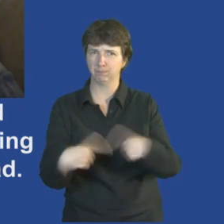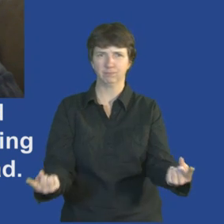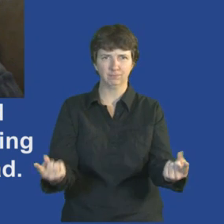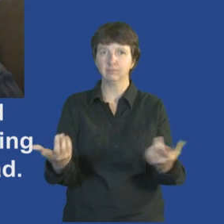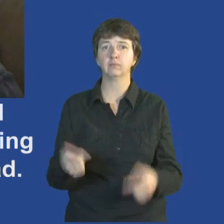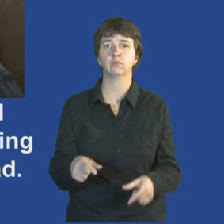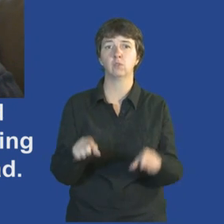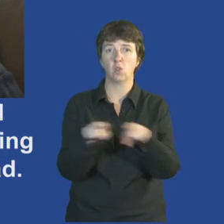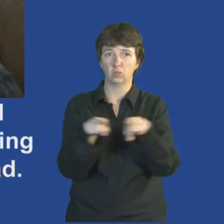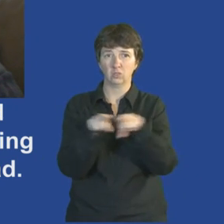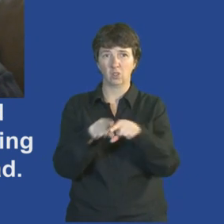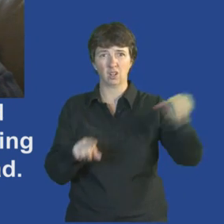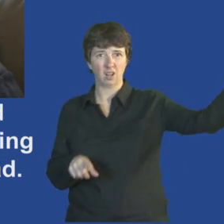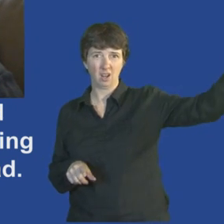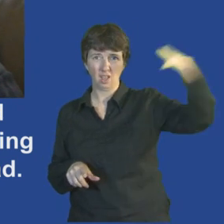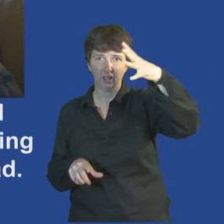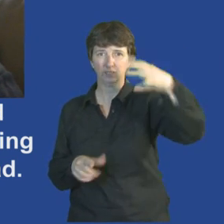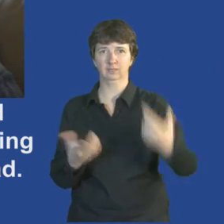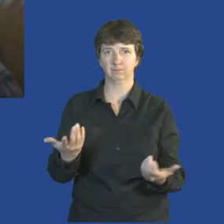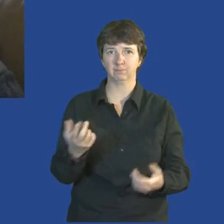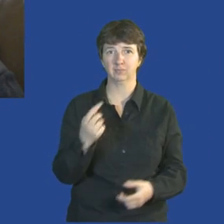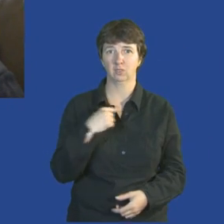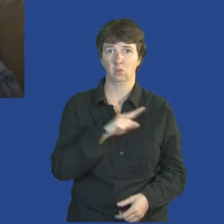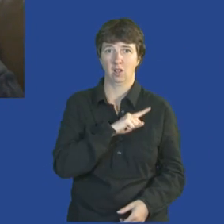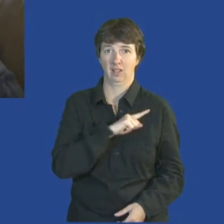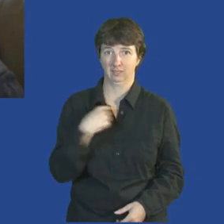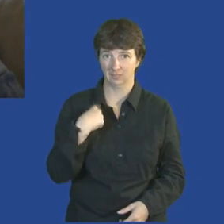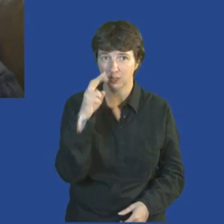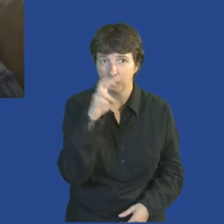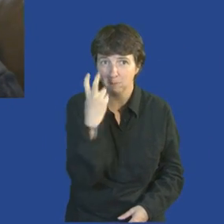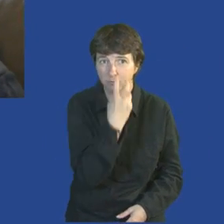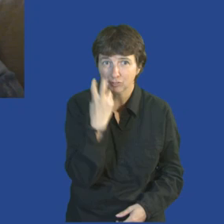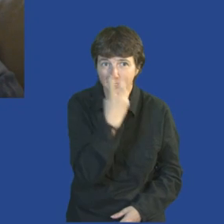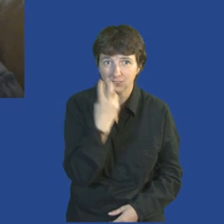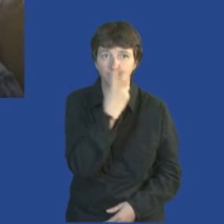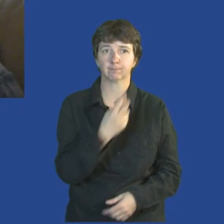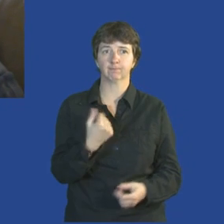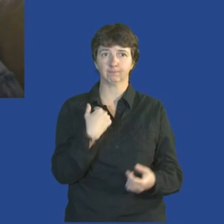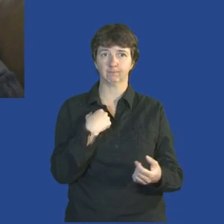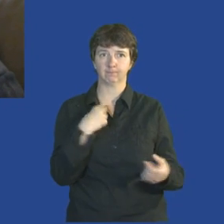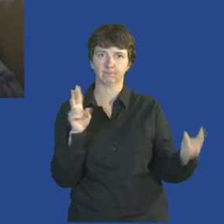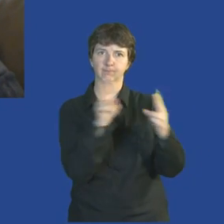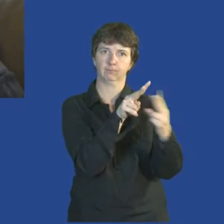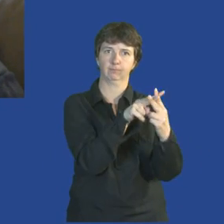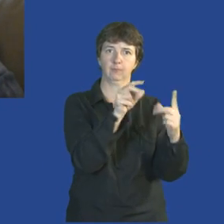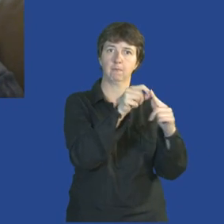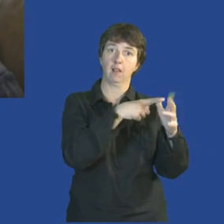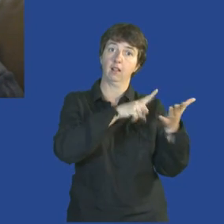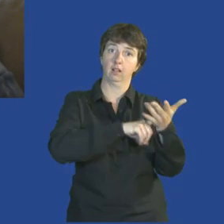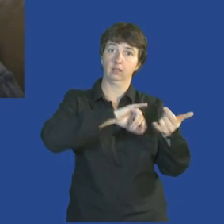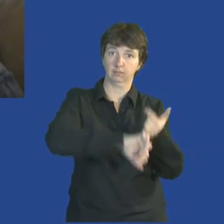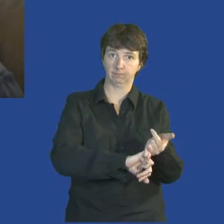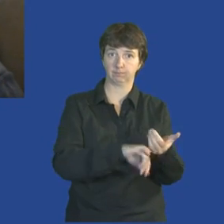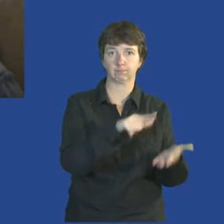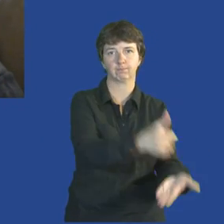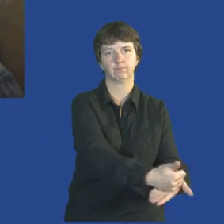bouncing off the window because I lip read. So I contacted POWs and they helped me to